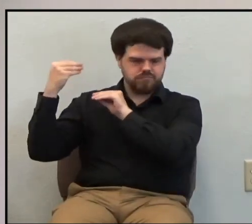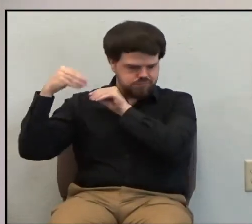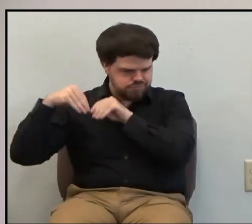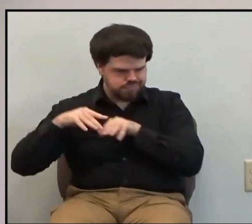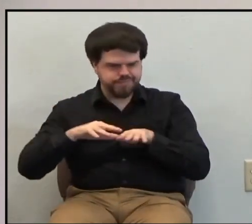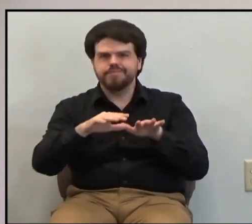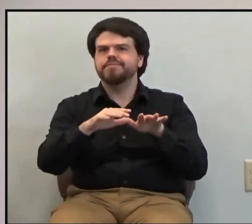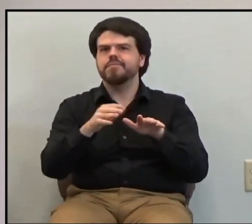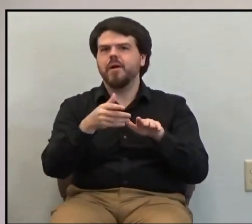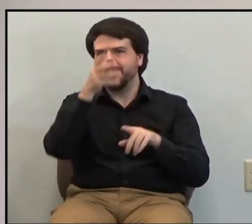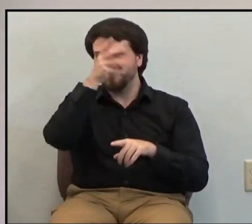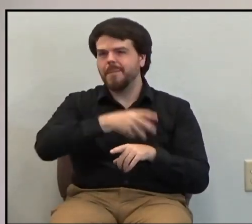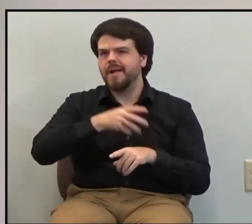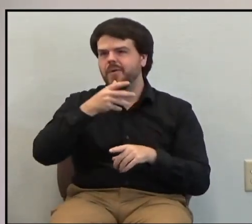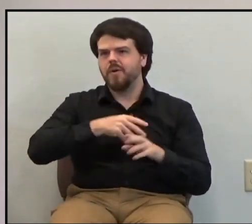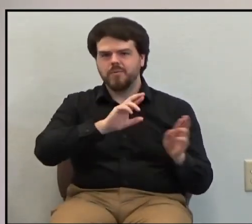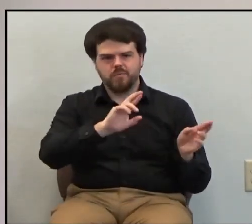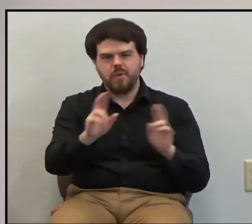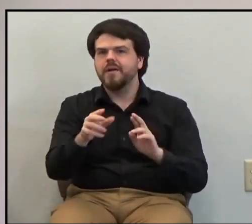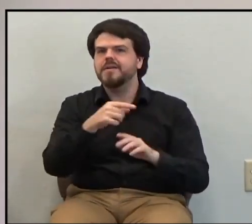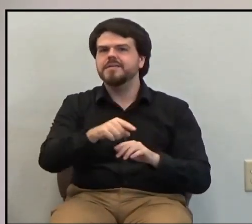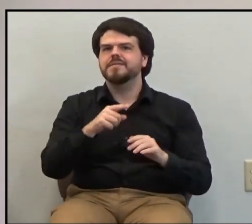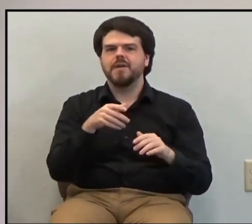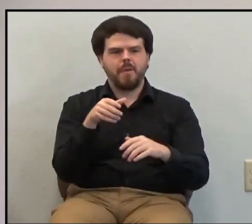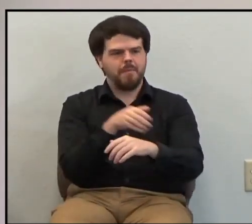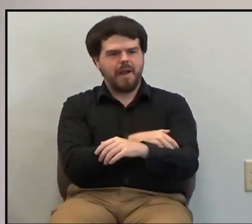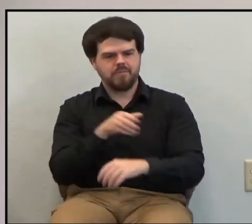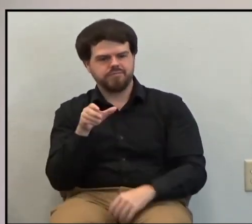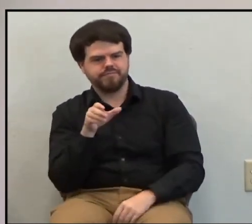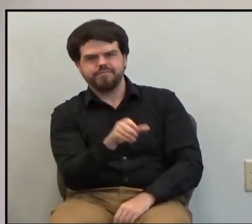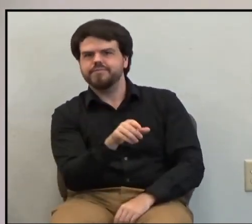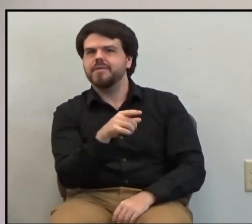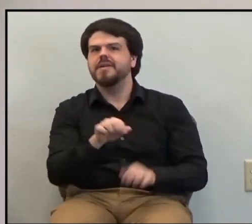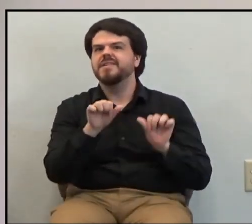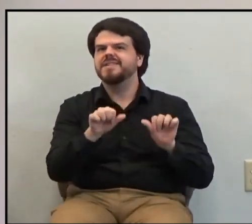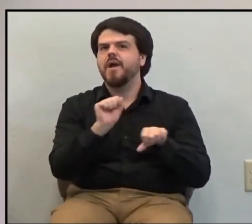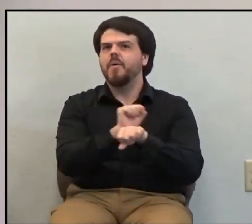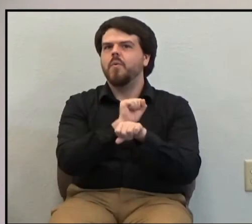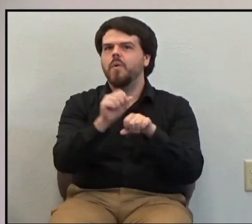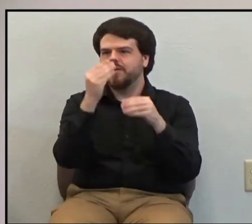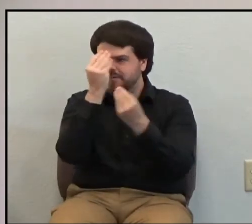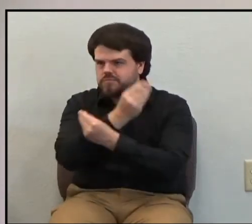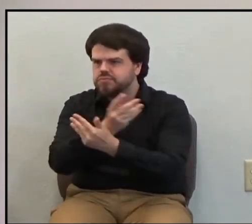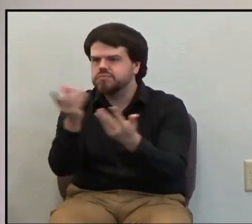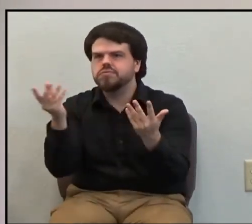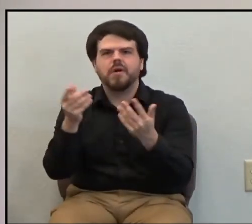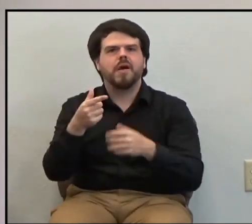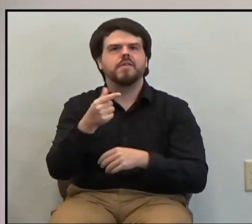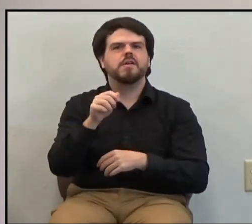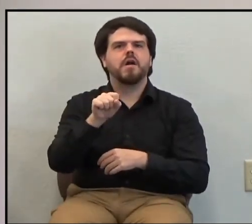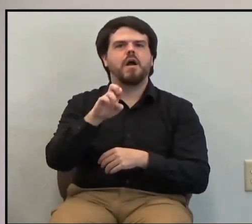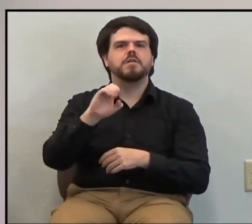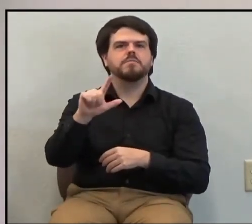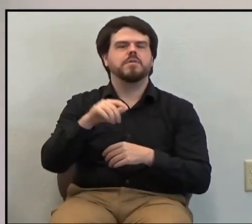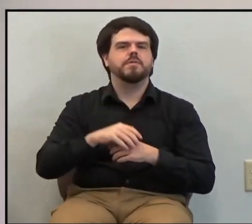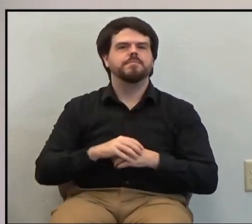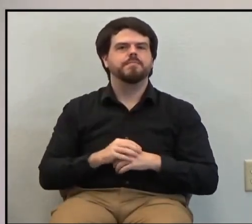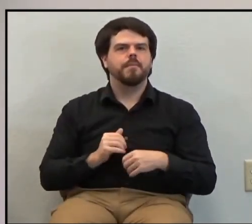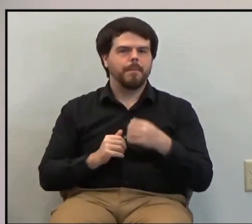to prepare them, to enable them, to empower them for the work of the gospel, to go out and witness for Christ,